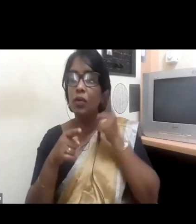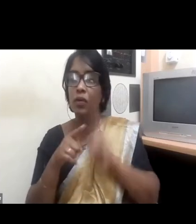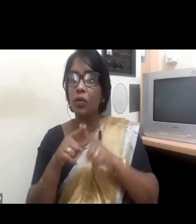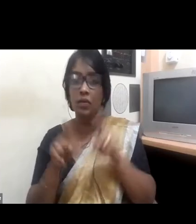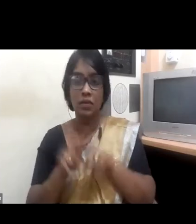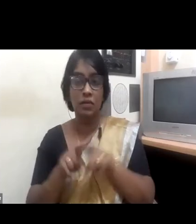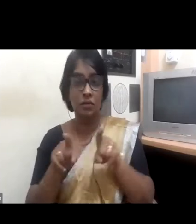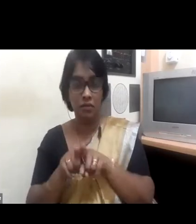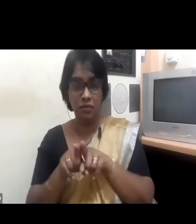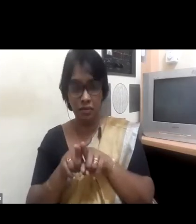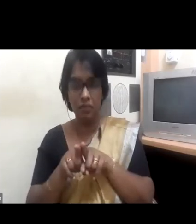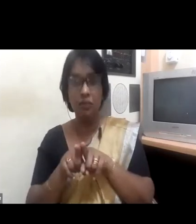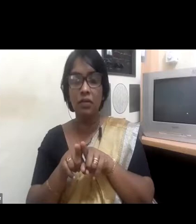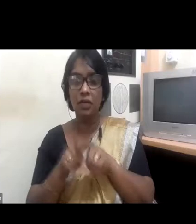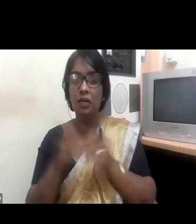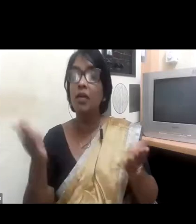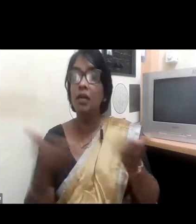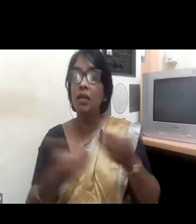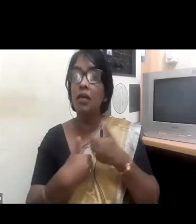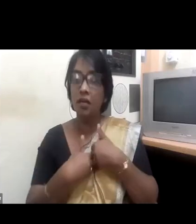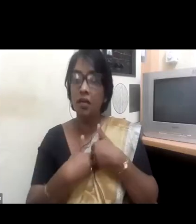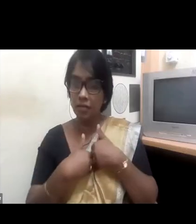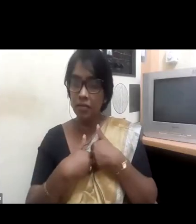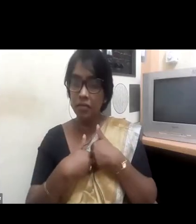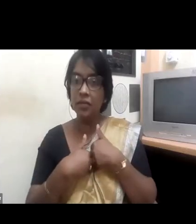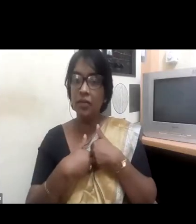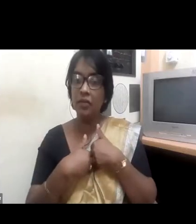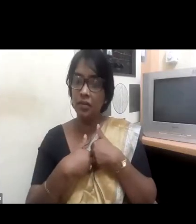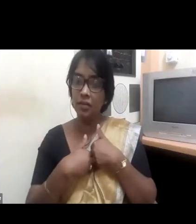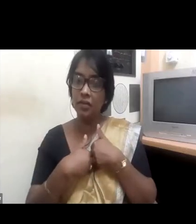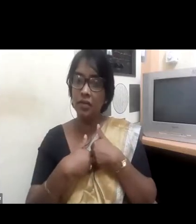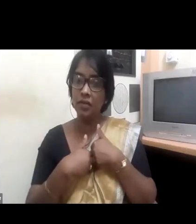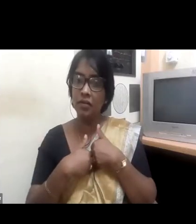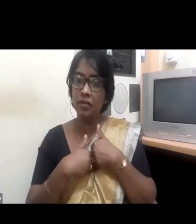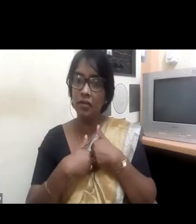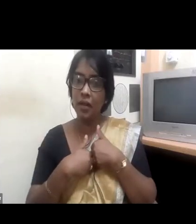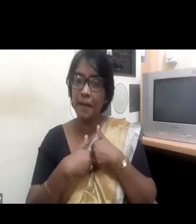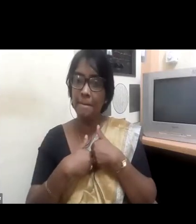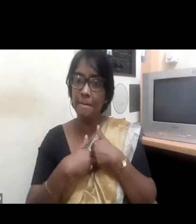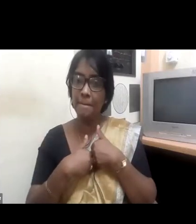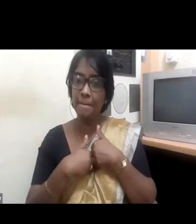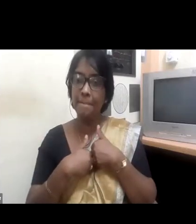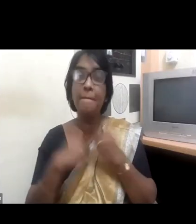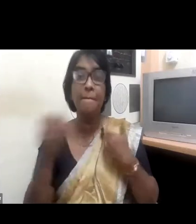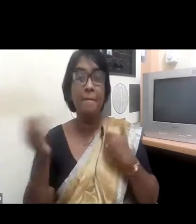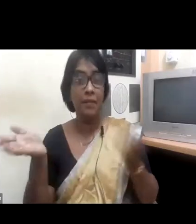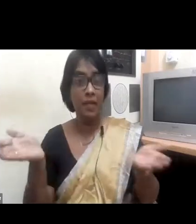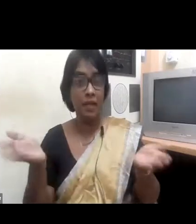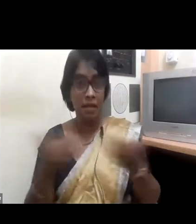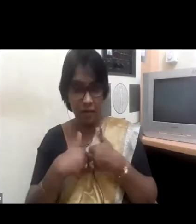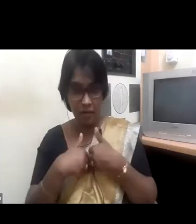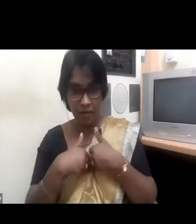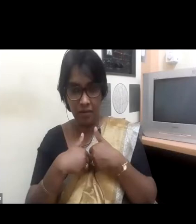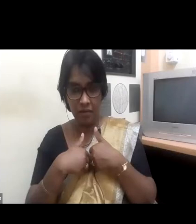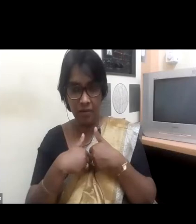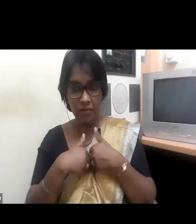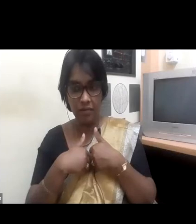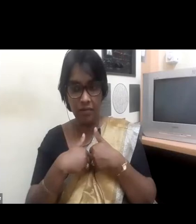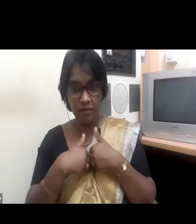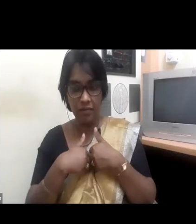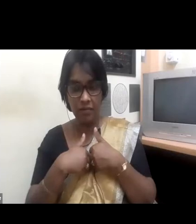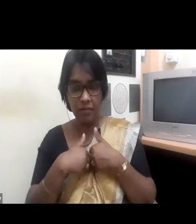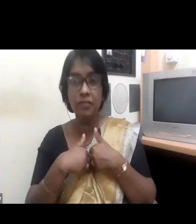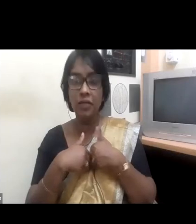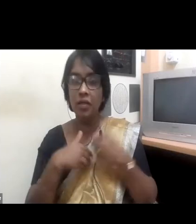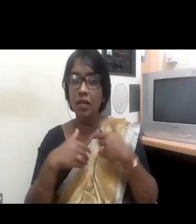I feel in our company we have no discrimination when we employ people, but nevertheless when you look at